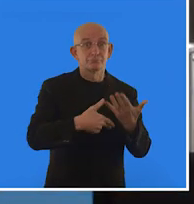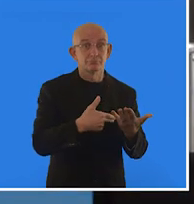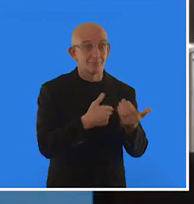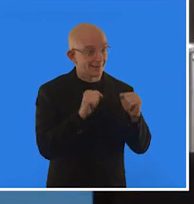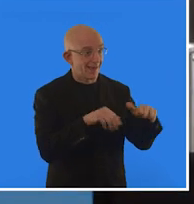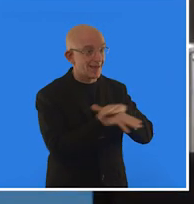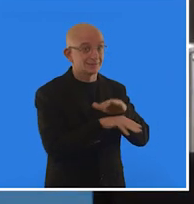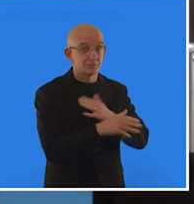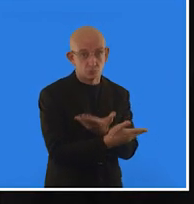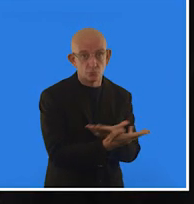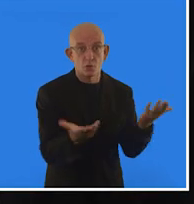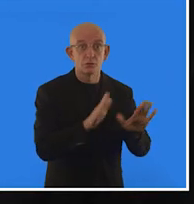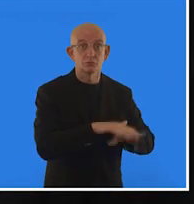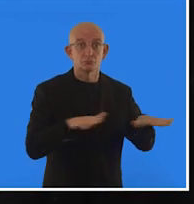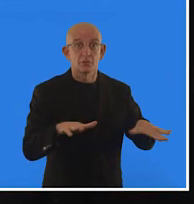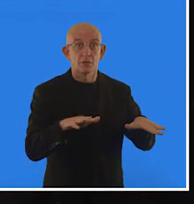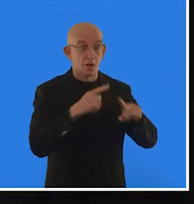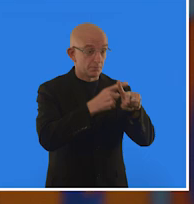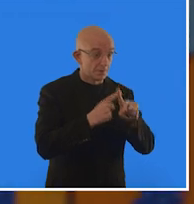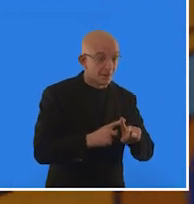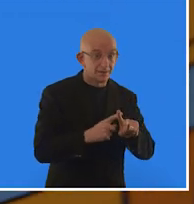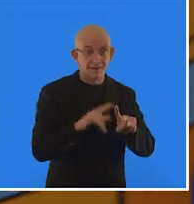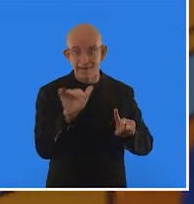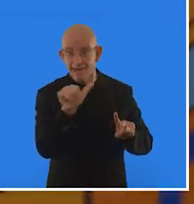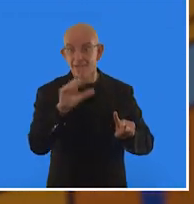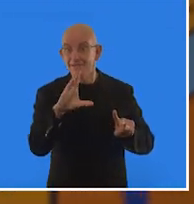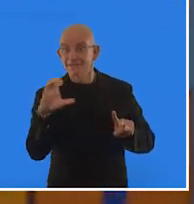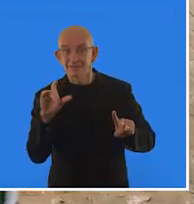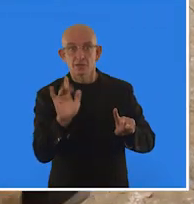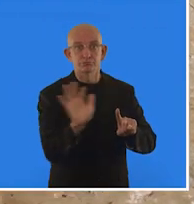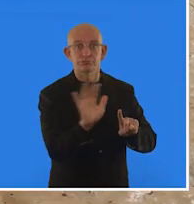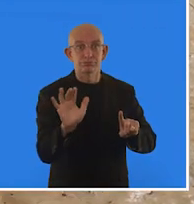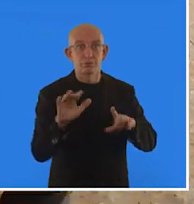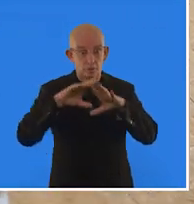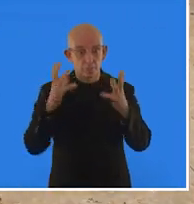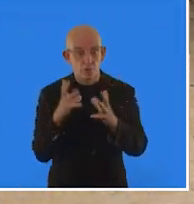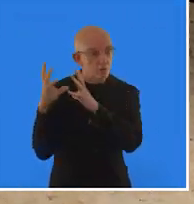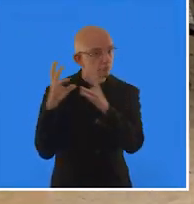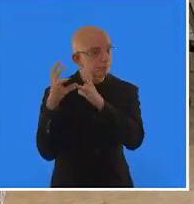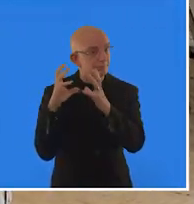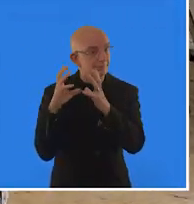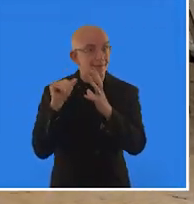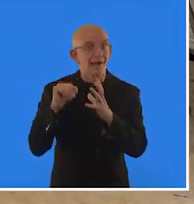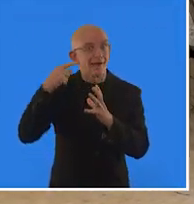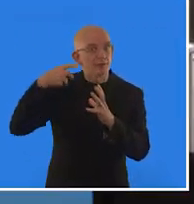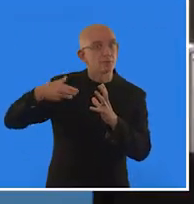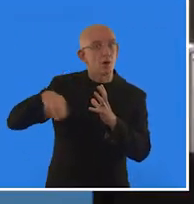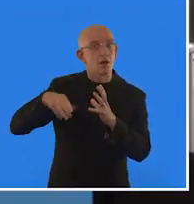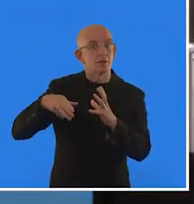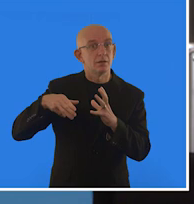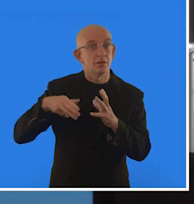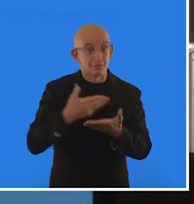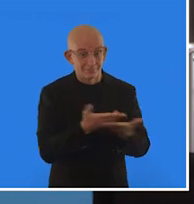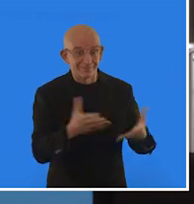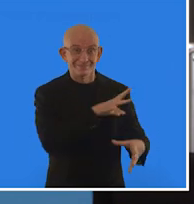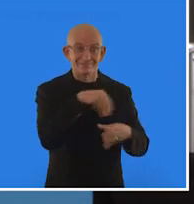to all children, from multiplication tables and alphabets with braille embossing to beach balls with bells. Inclusion